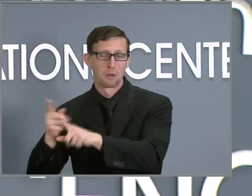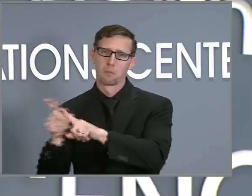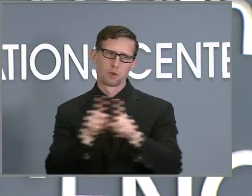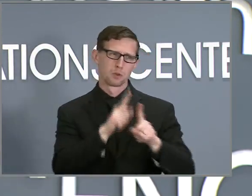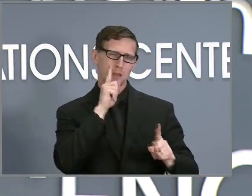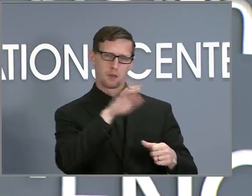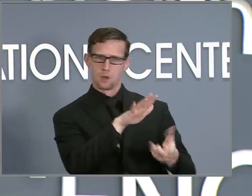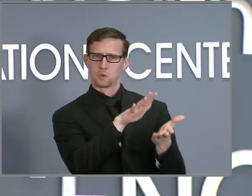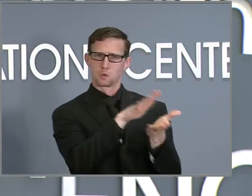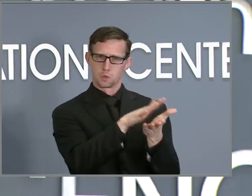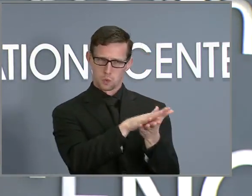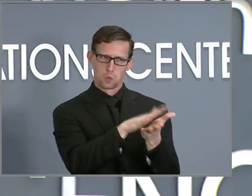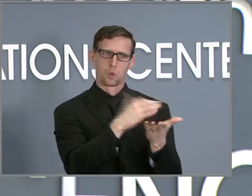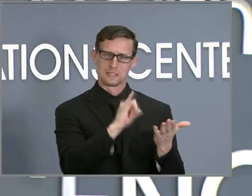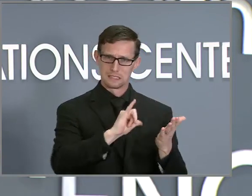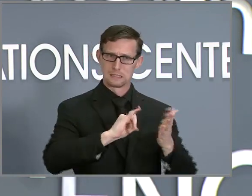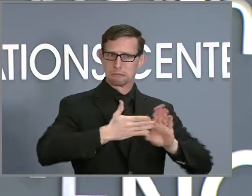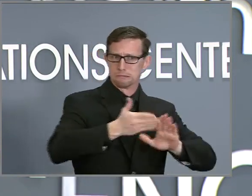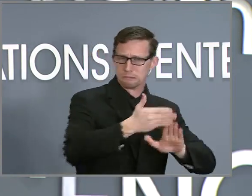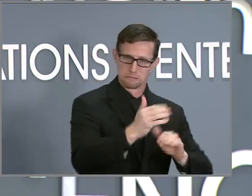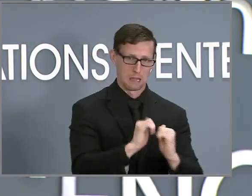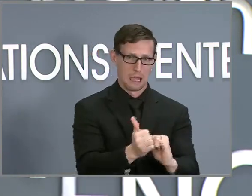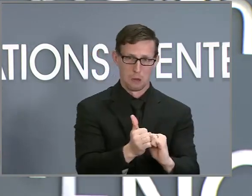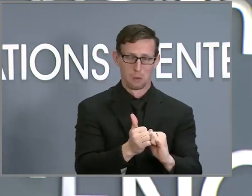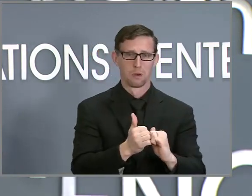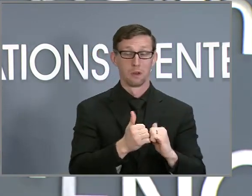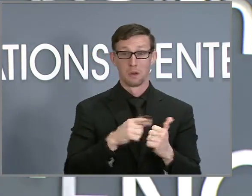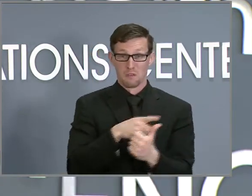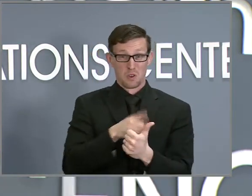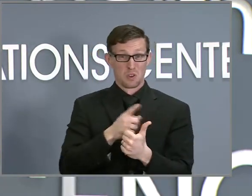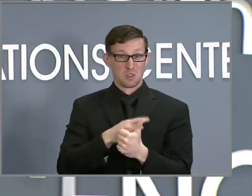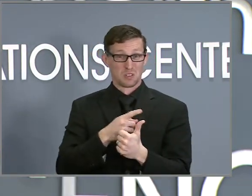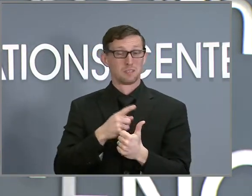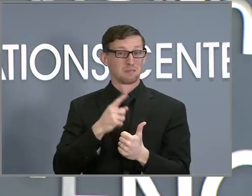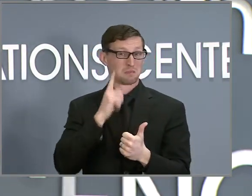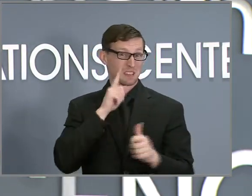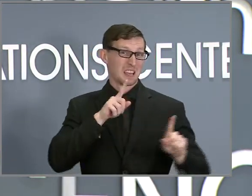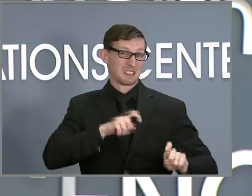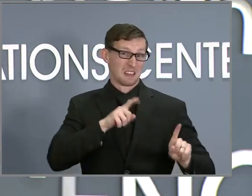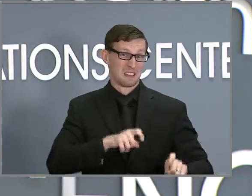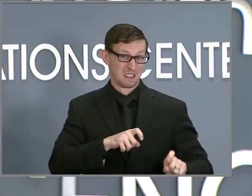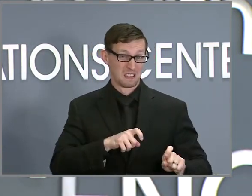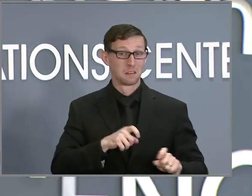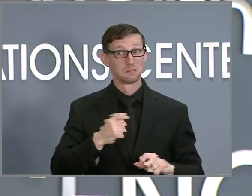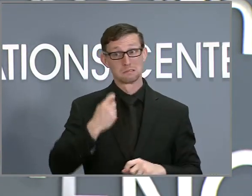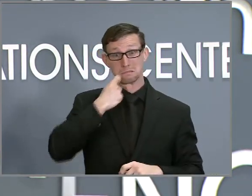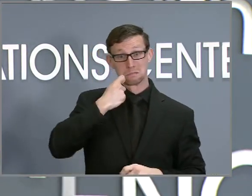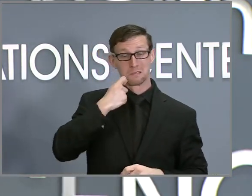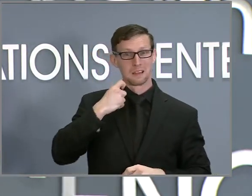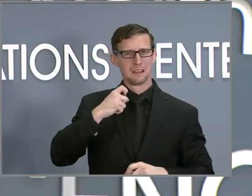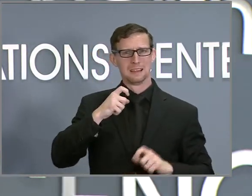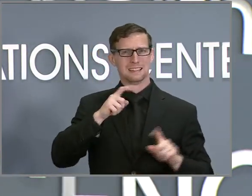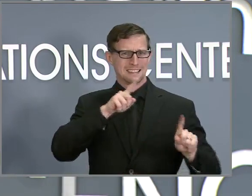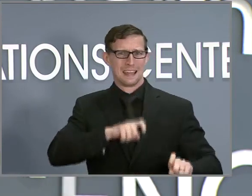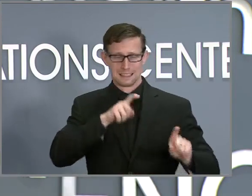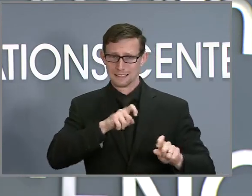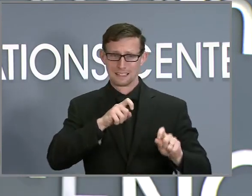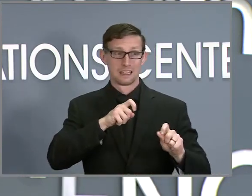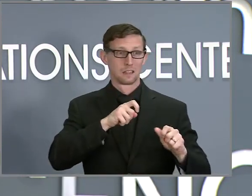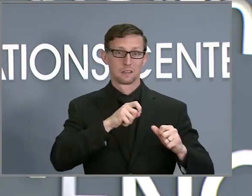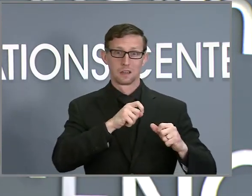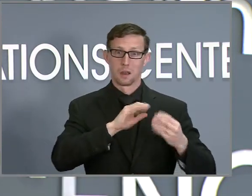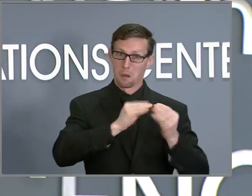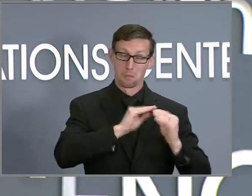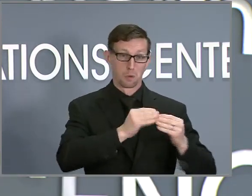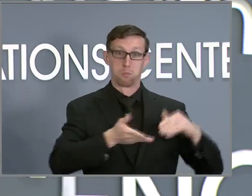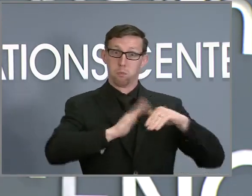The first thing on everyone's mind is testing. We set records there as well. On New Year's Eve, more than 91,000